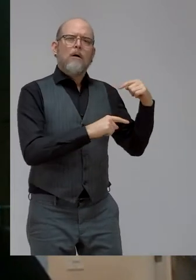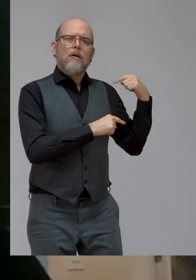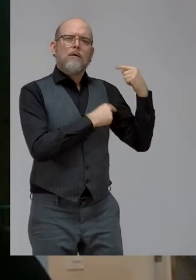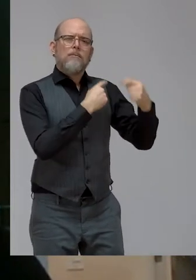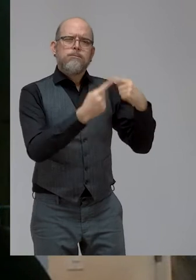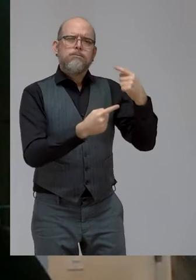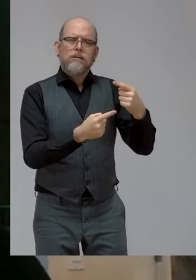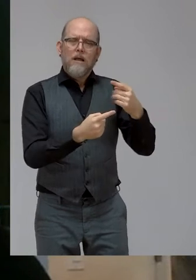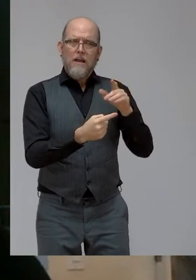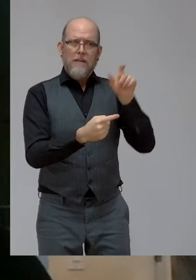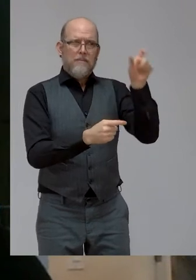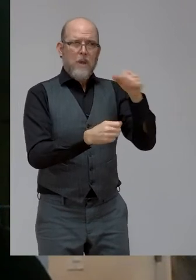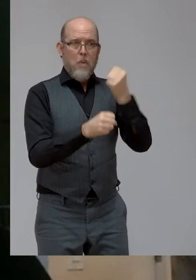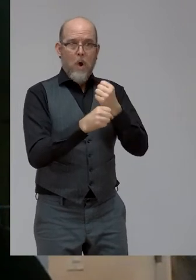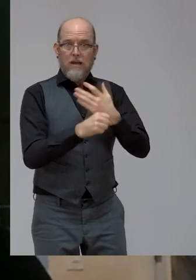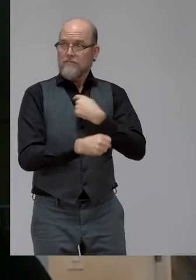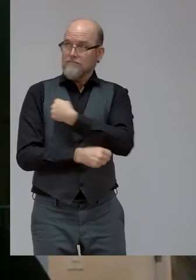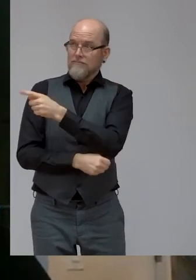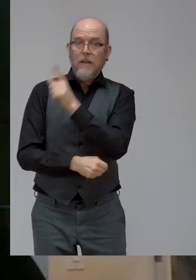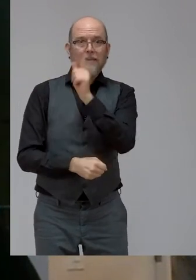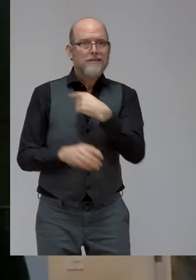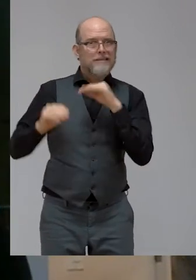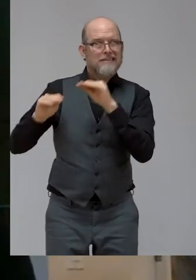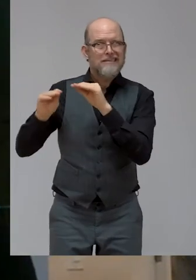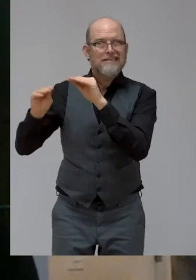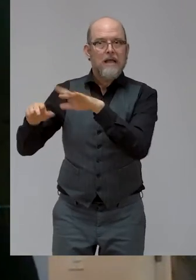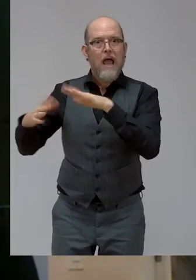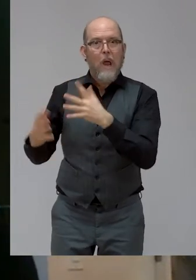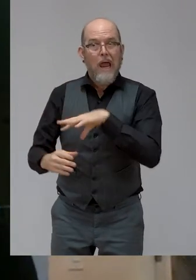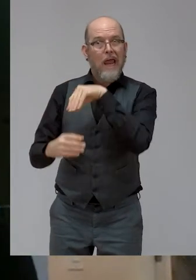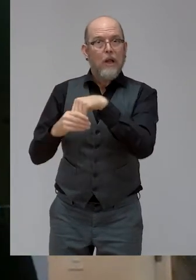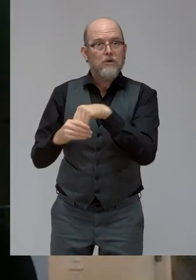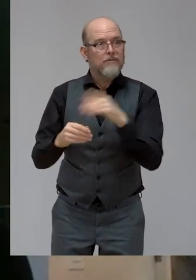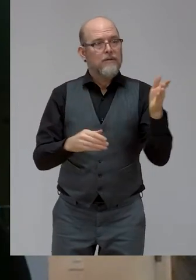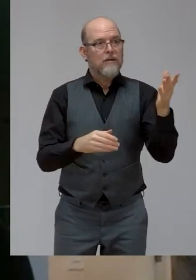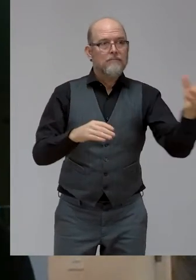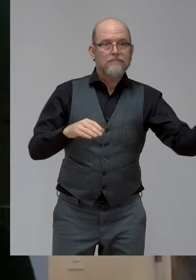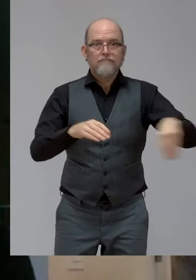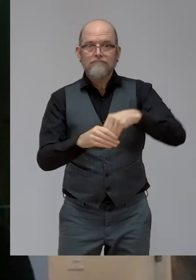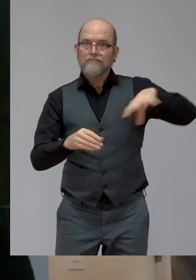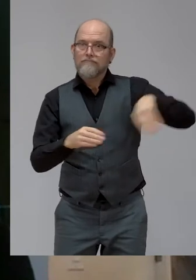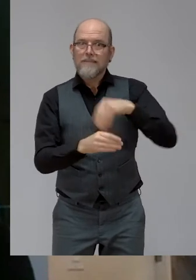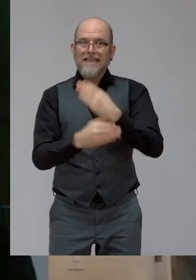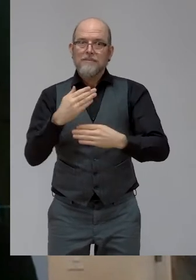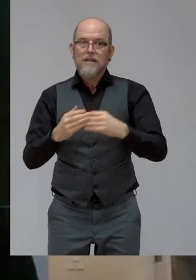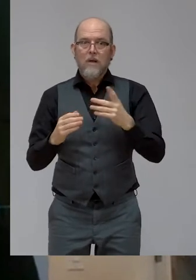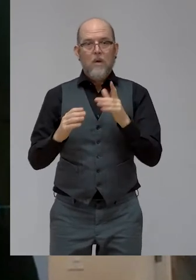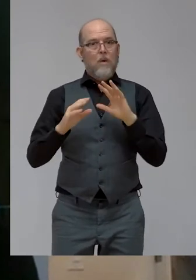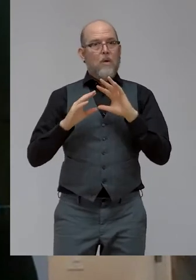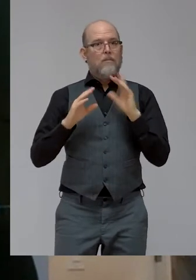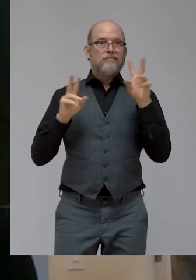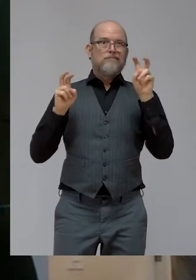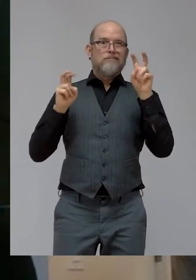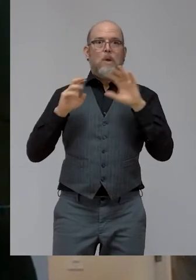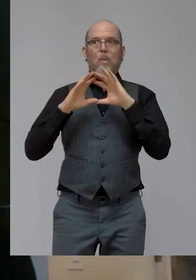what an inclusive workplace looks like and what reasonable accommodations are necessary to support employment. We know